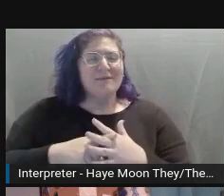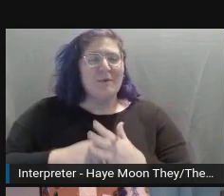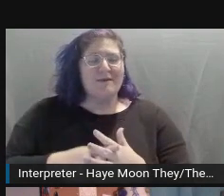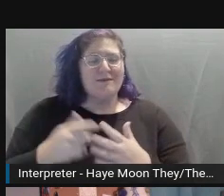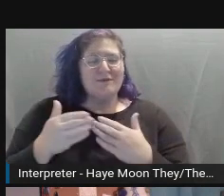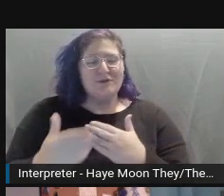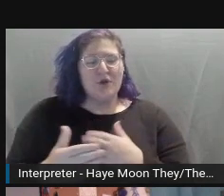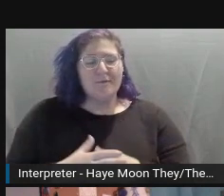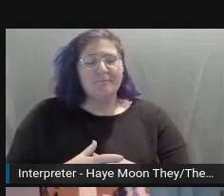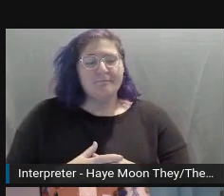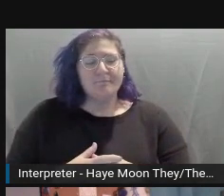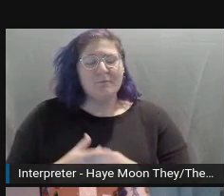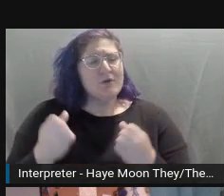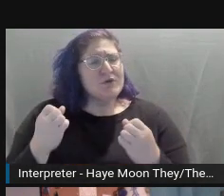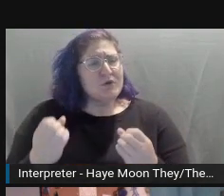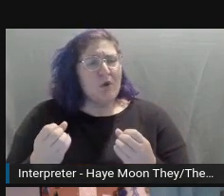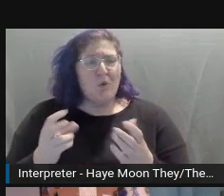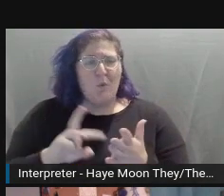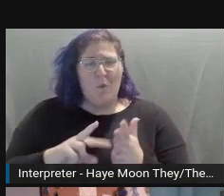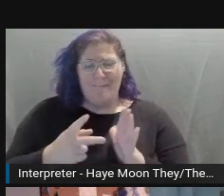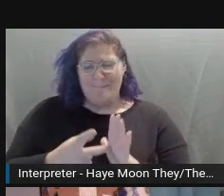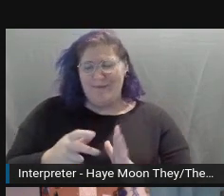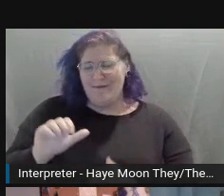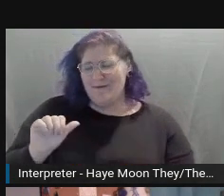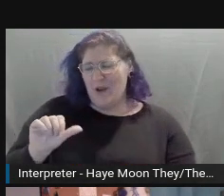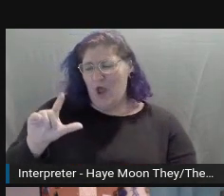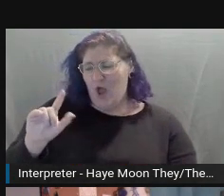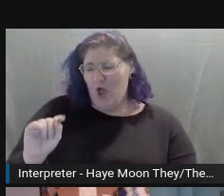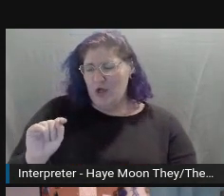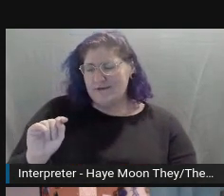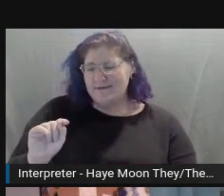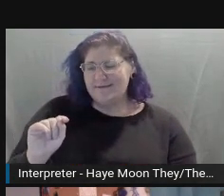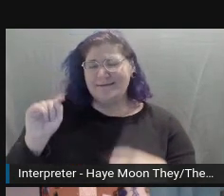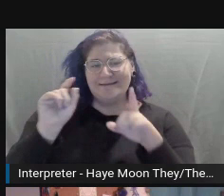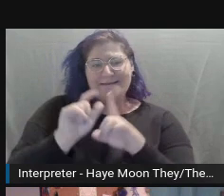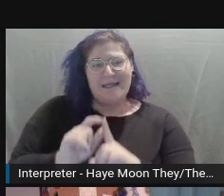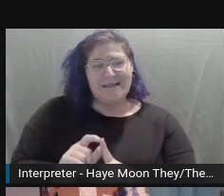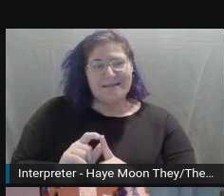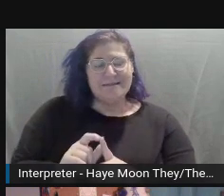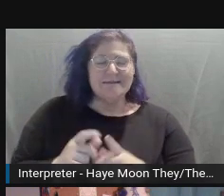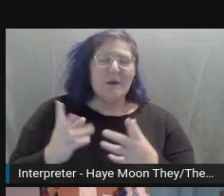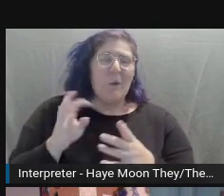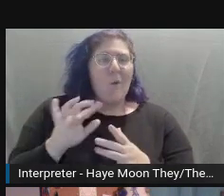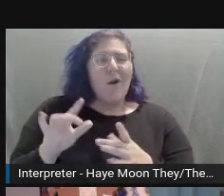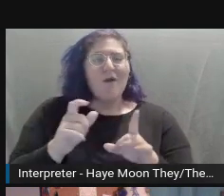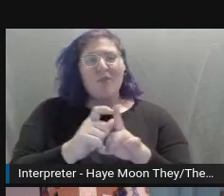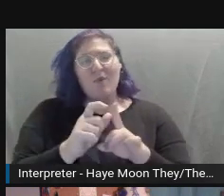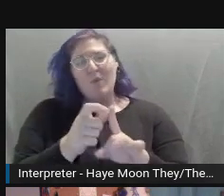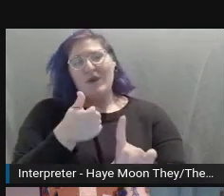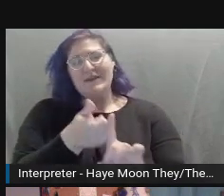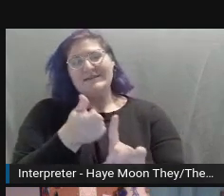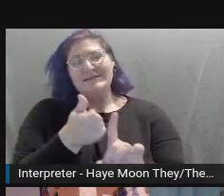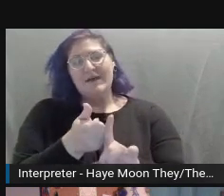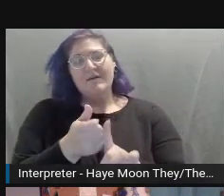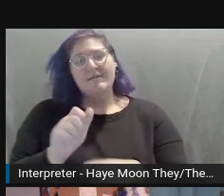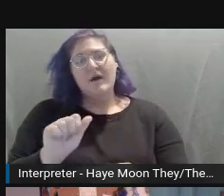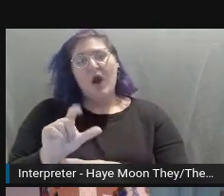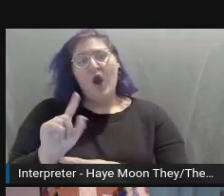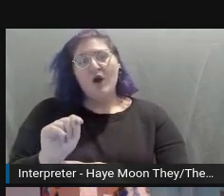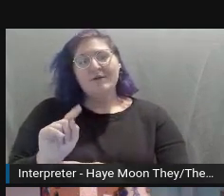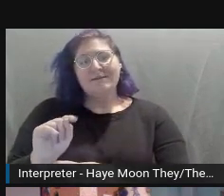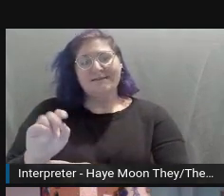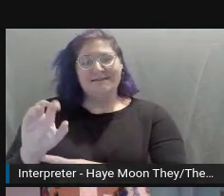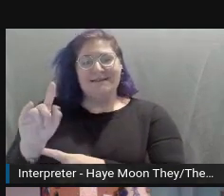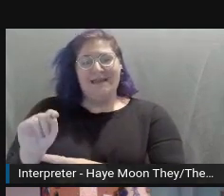So what is alternative or alt text? On a semantic level, alt text is the manual description